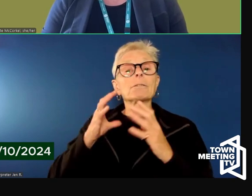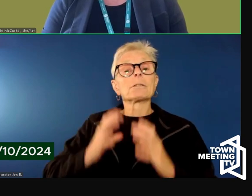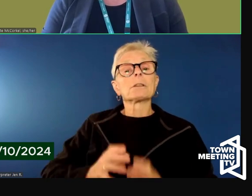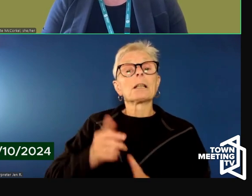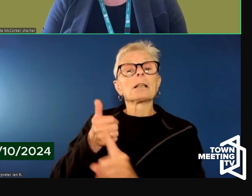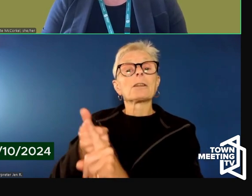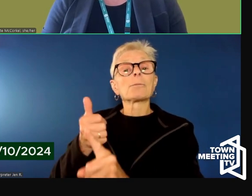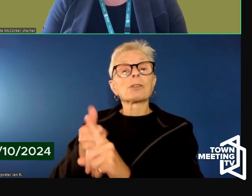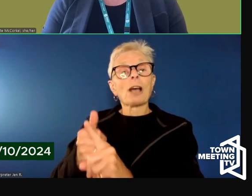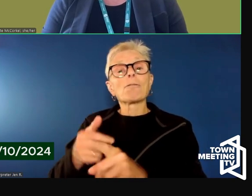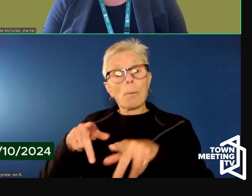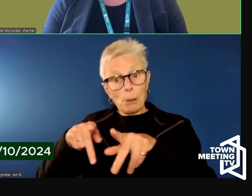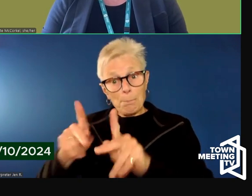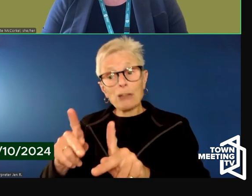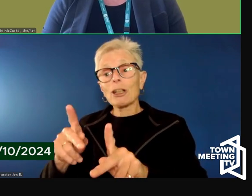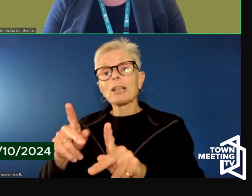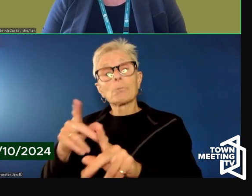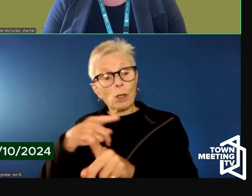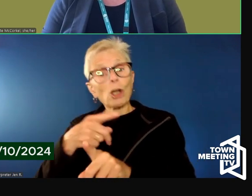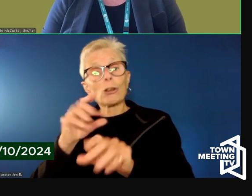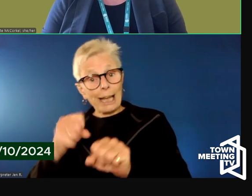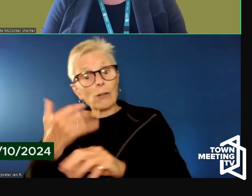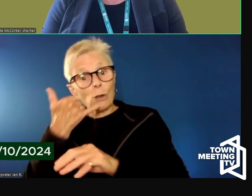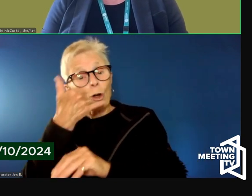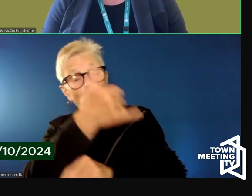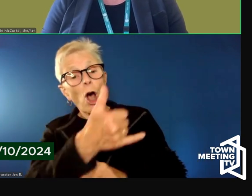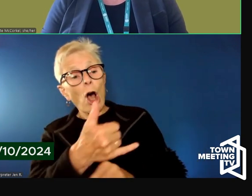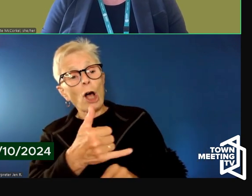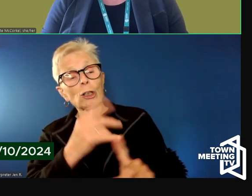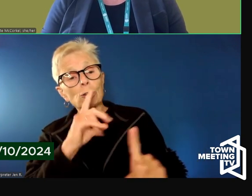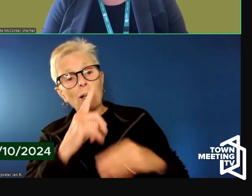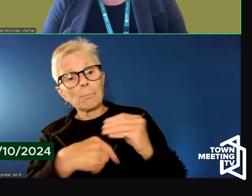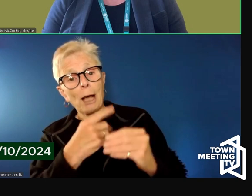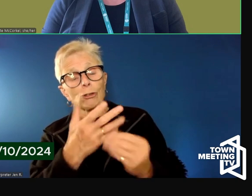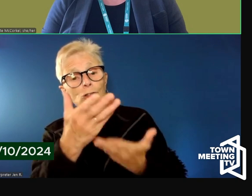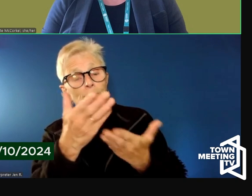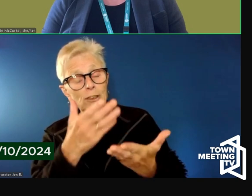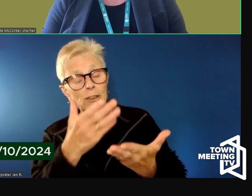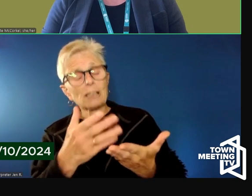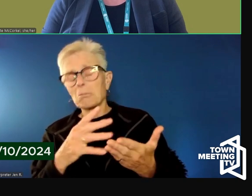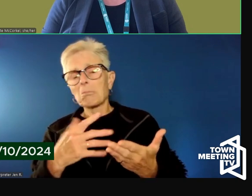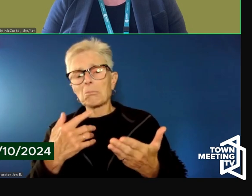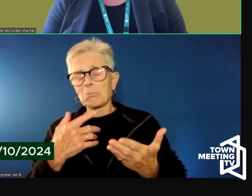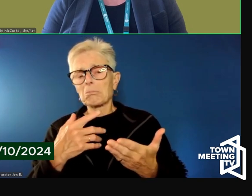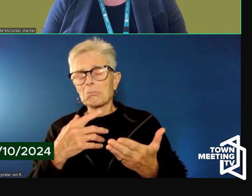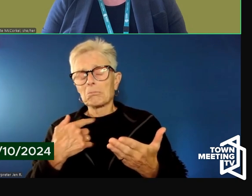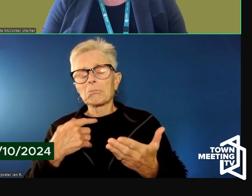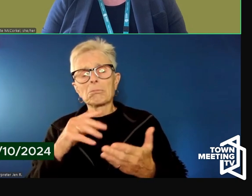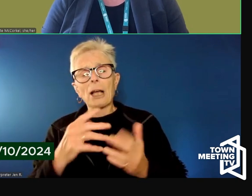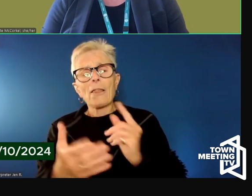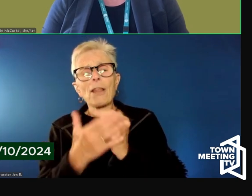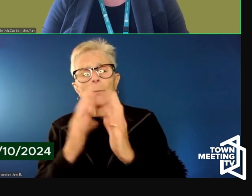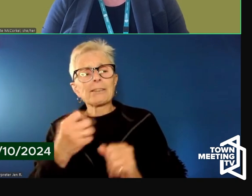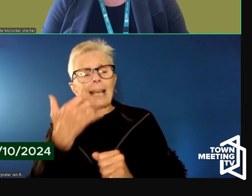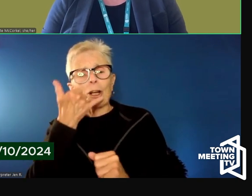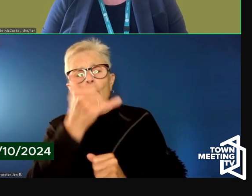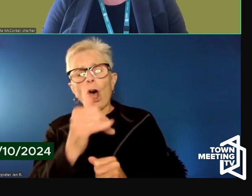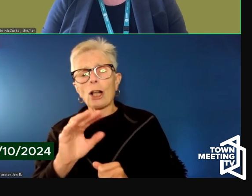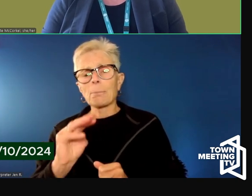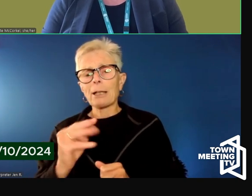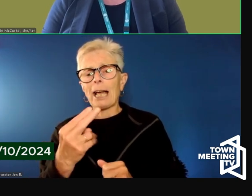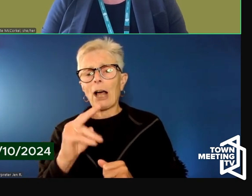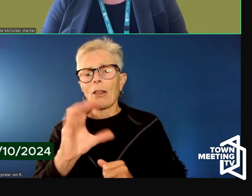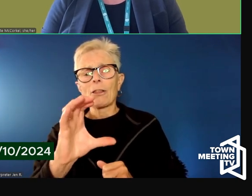share information, they can absolutely call to talk about what services mental health urgent care can provide or what we can do